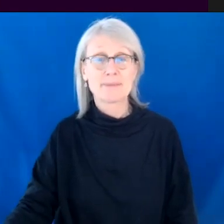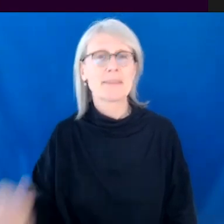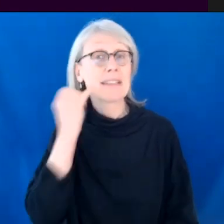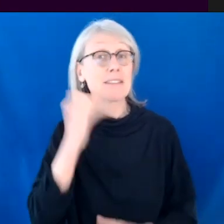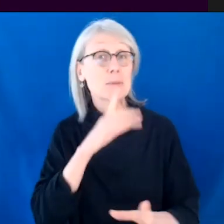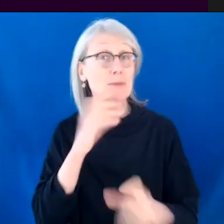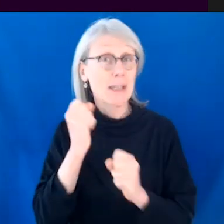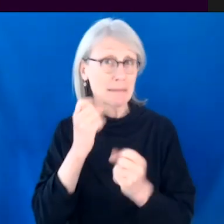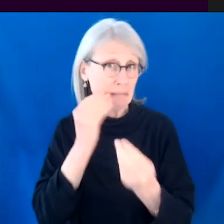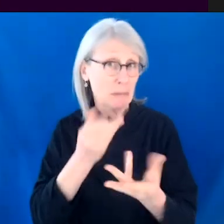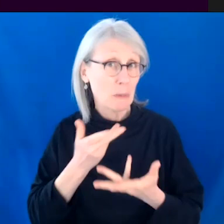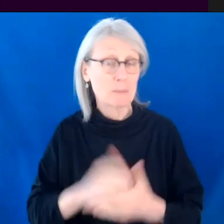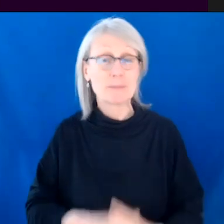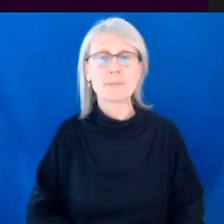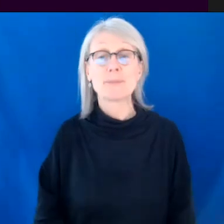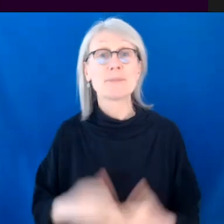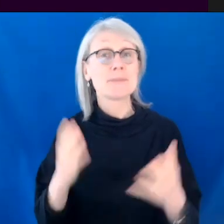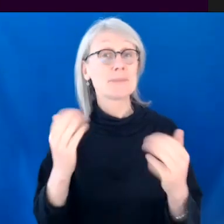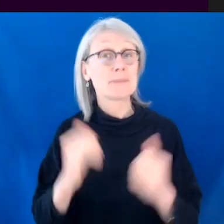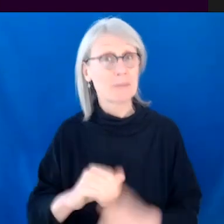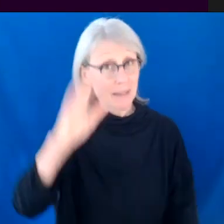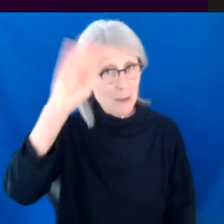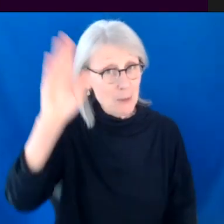All right. So welcome, Marsha.